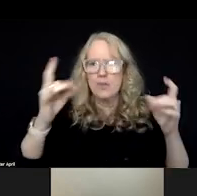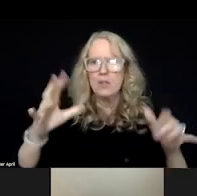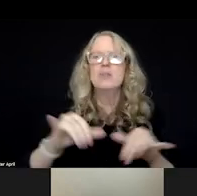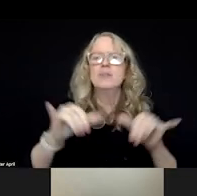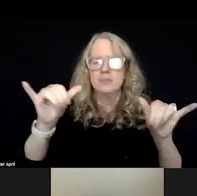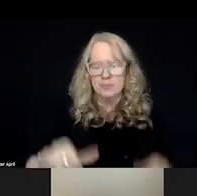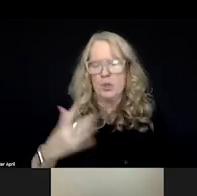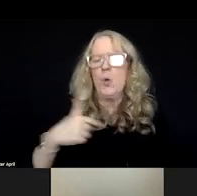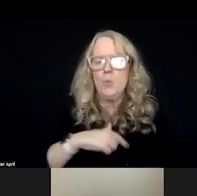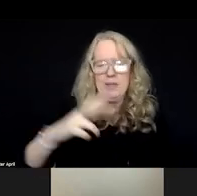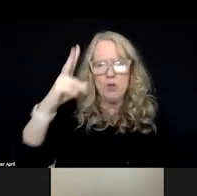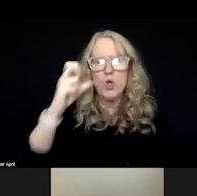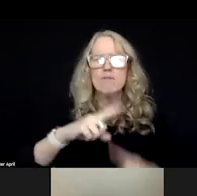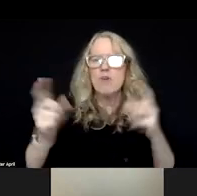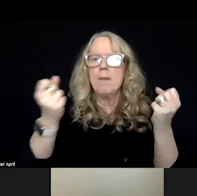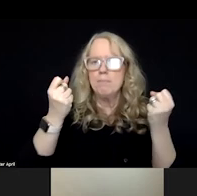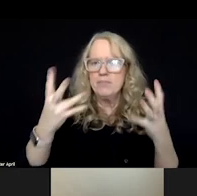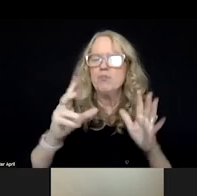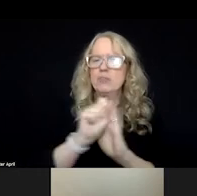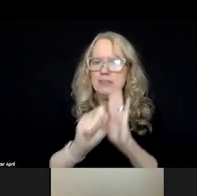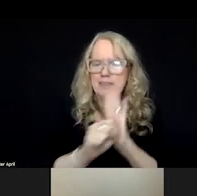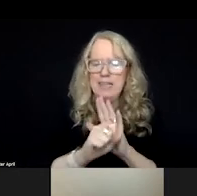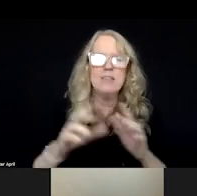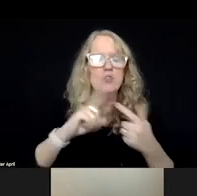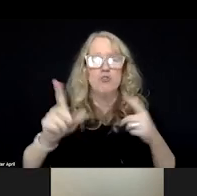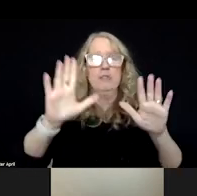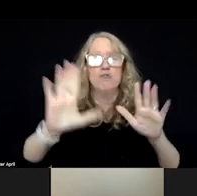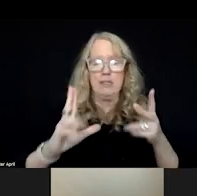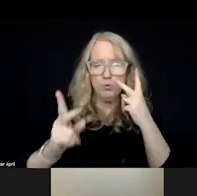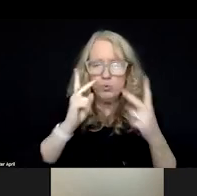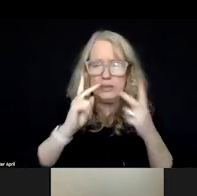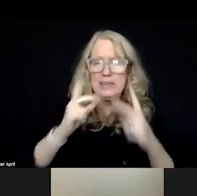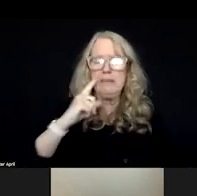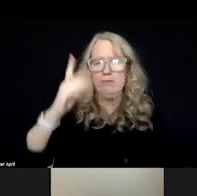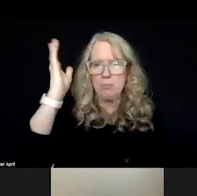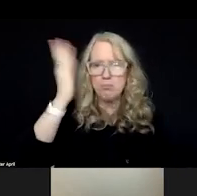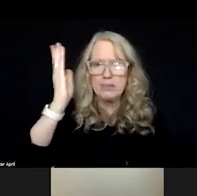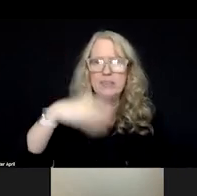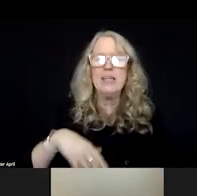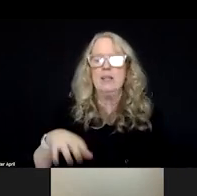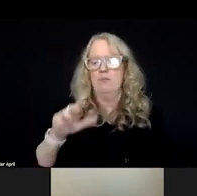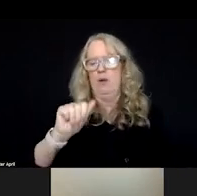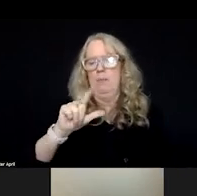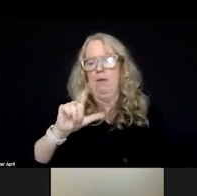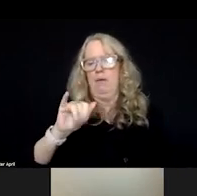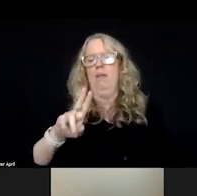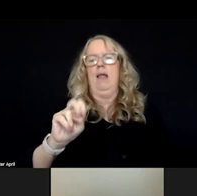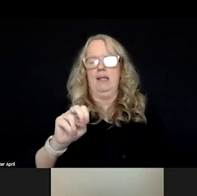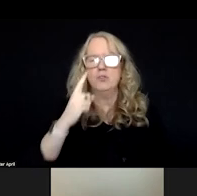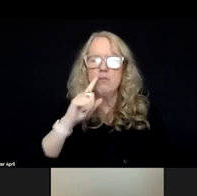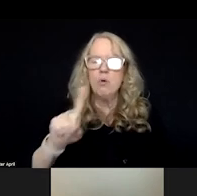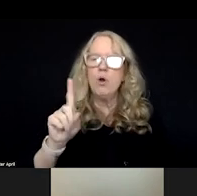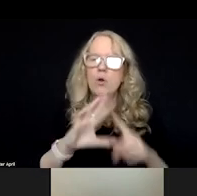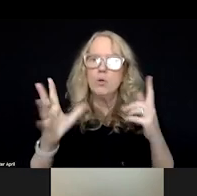segments, we've heard from a number of different states, it was great to see the presentation from the Alliance today in terms of really